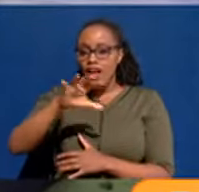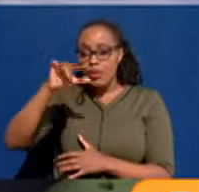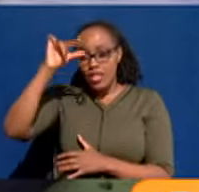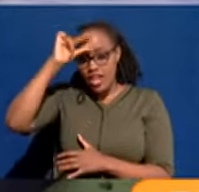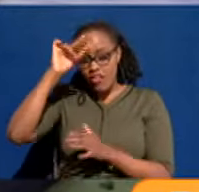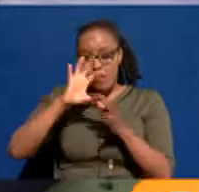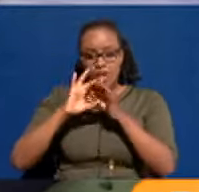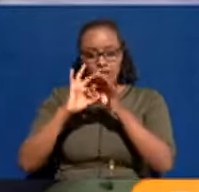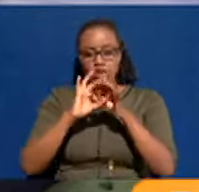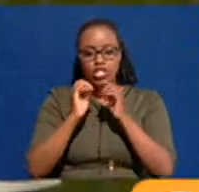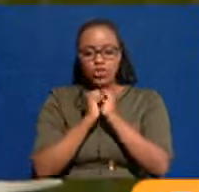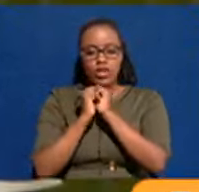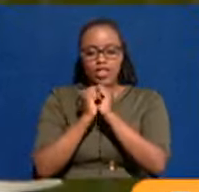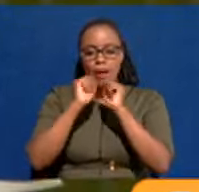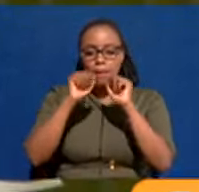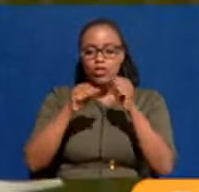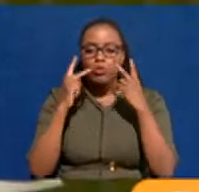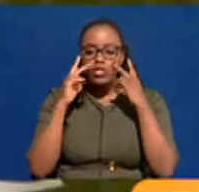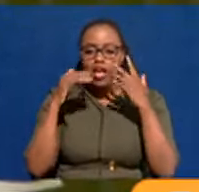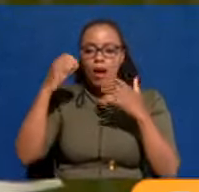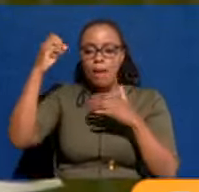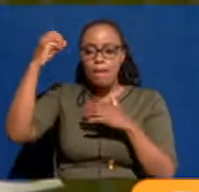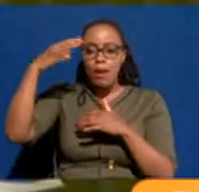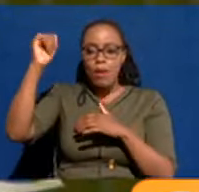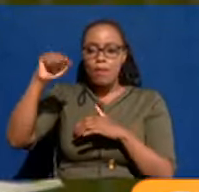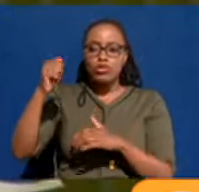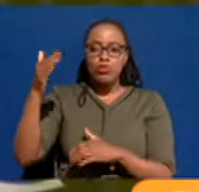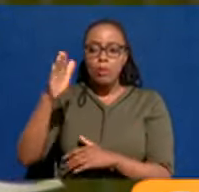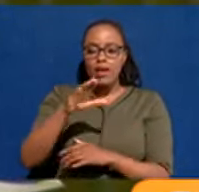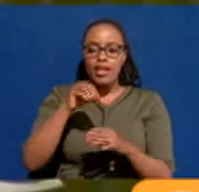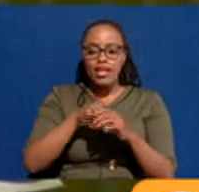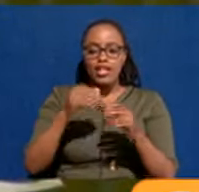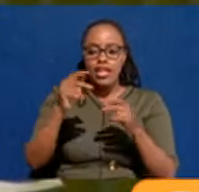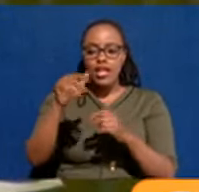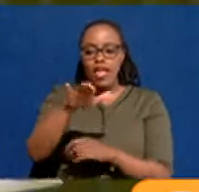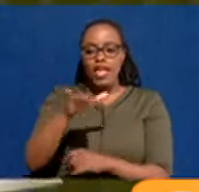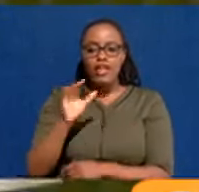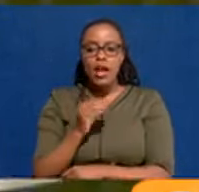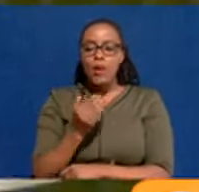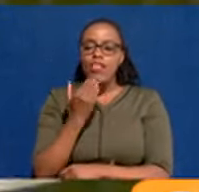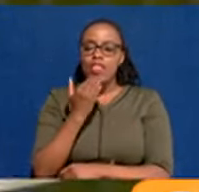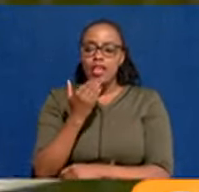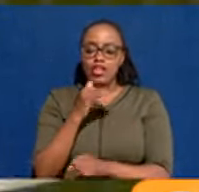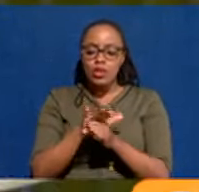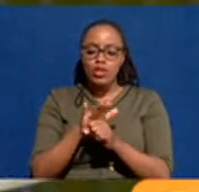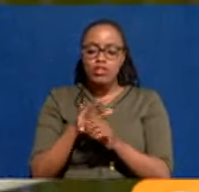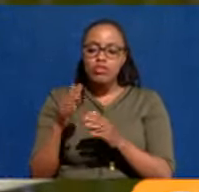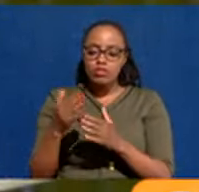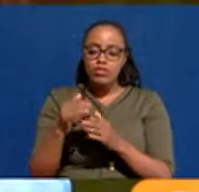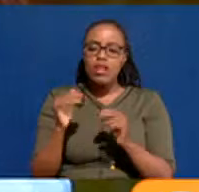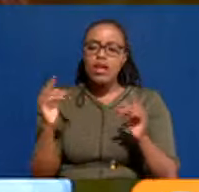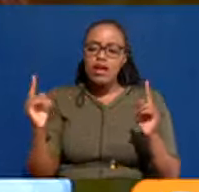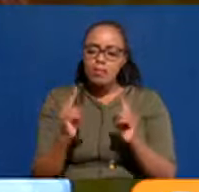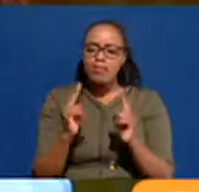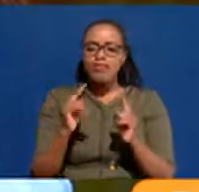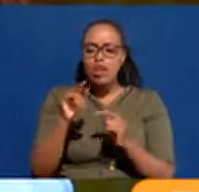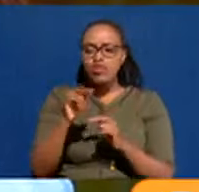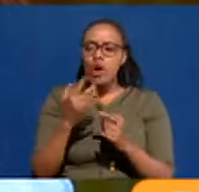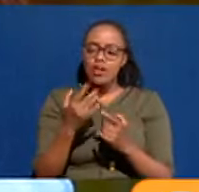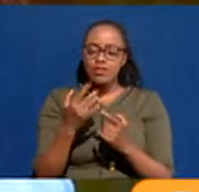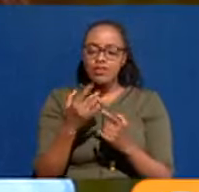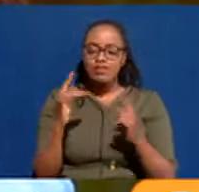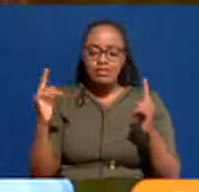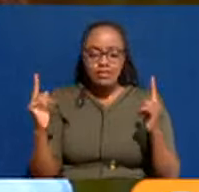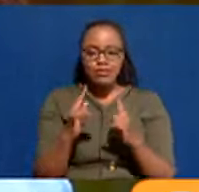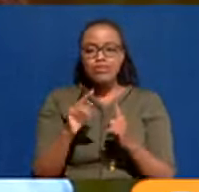coordinate together so that we can see how power can be restored in our areas. Thank you very much. Thank you. Let's keep your questions brief, please. There's a microphone